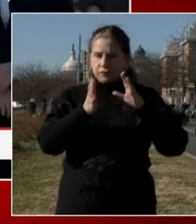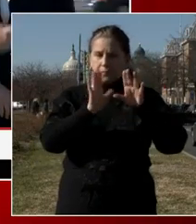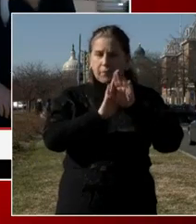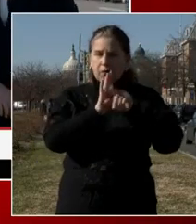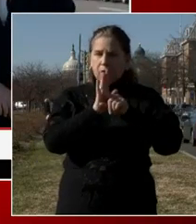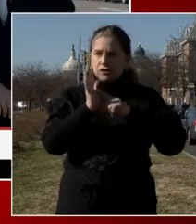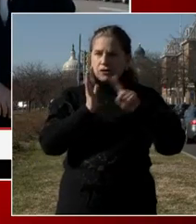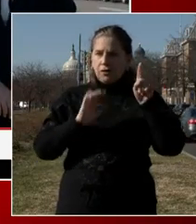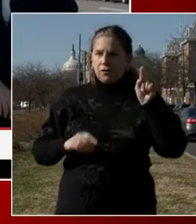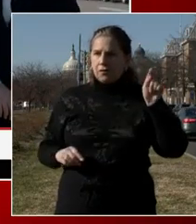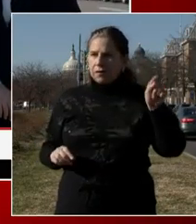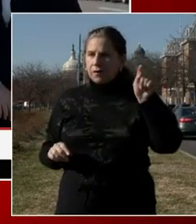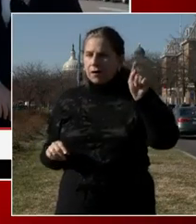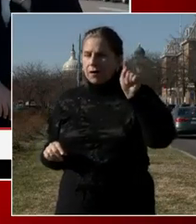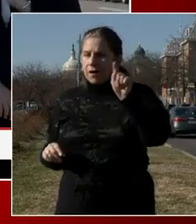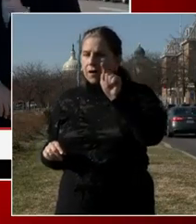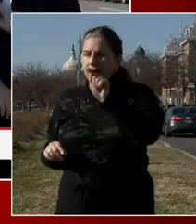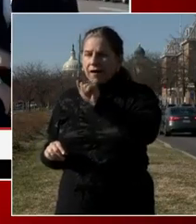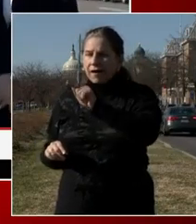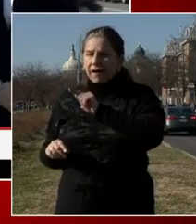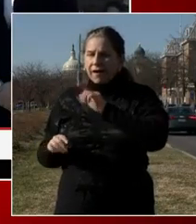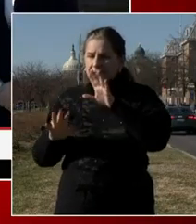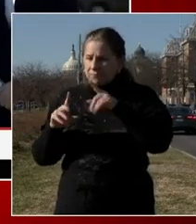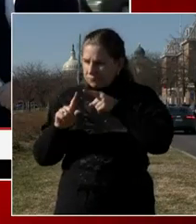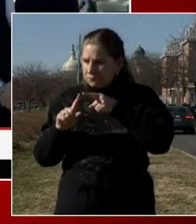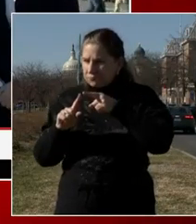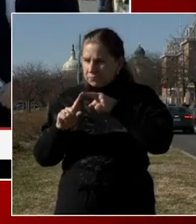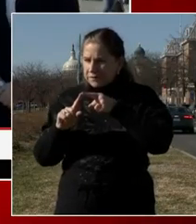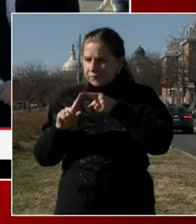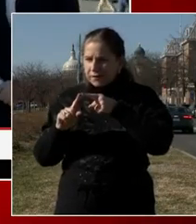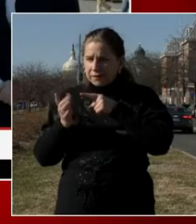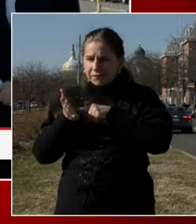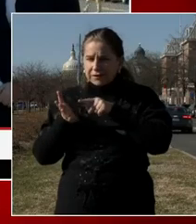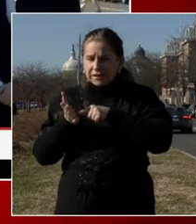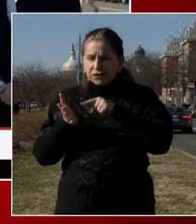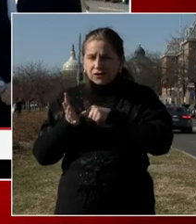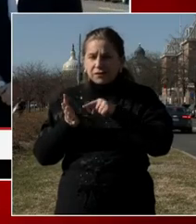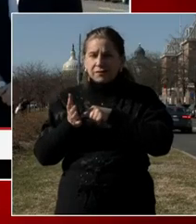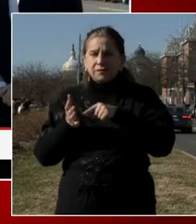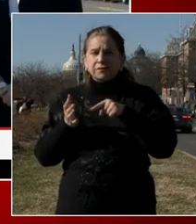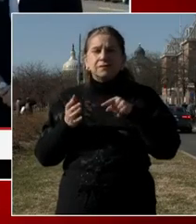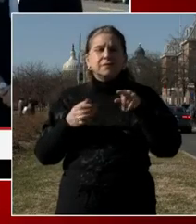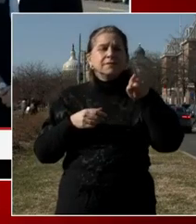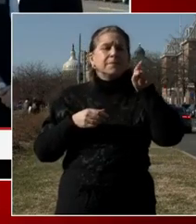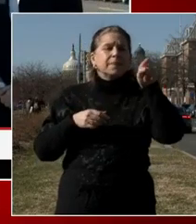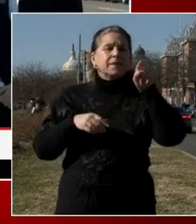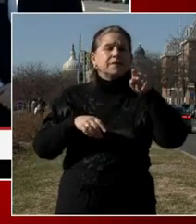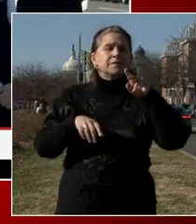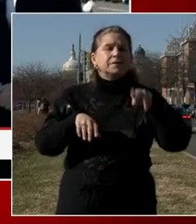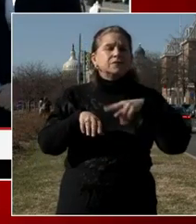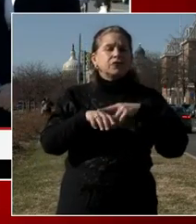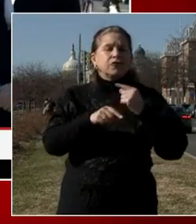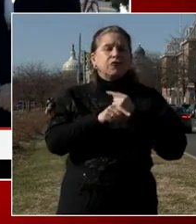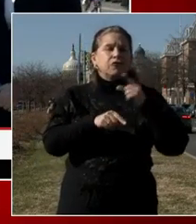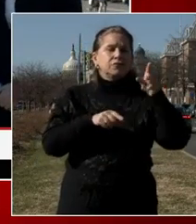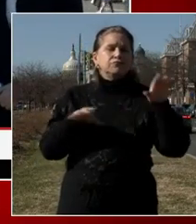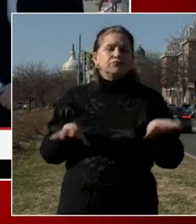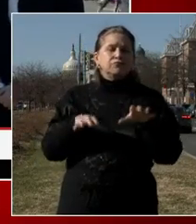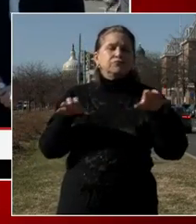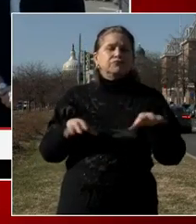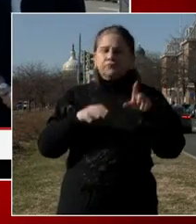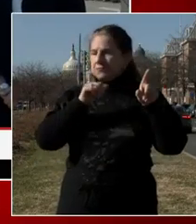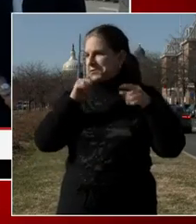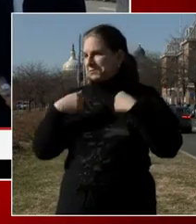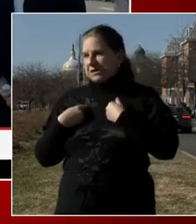not speaking to specific investigations is that those questions that have to be referred to the national guard and the FBI. Uh, but that's our understanding of the process.